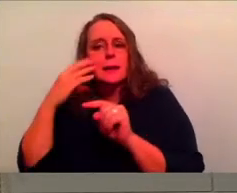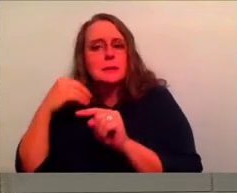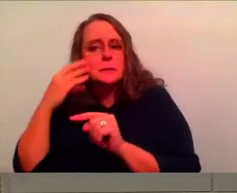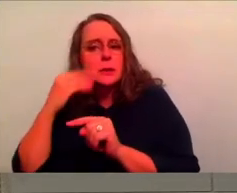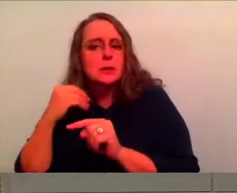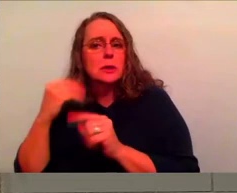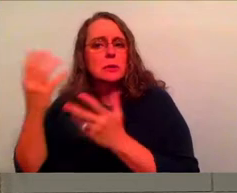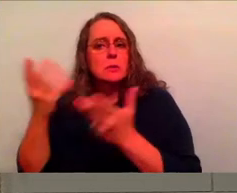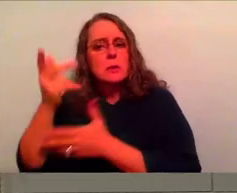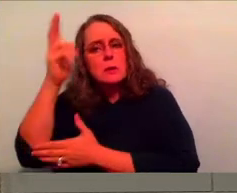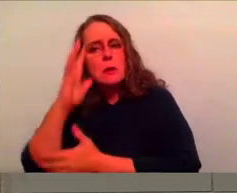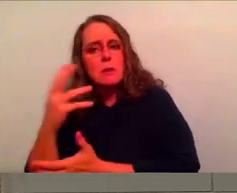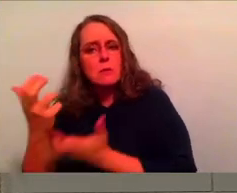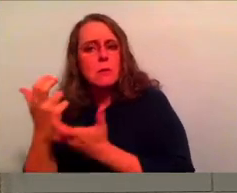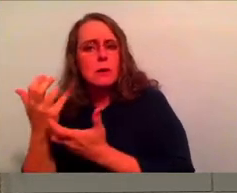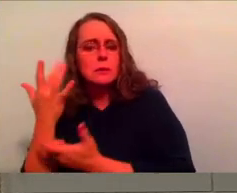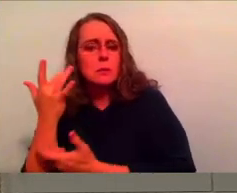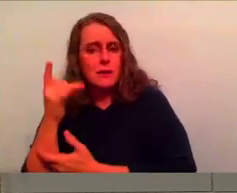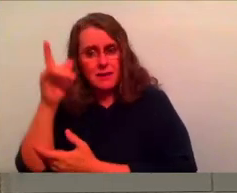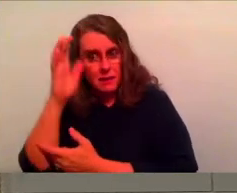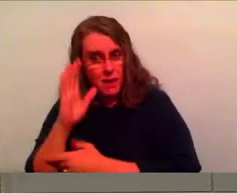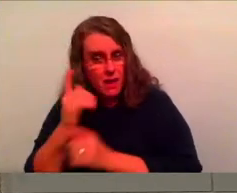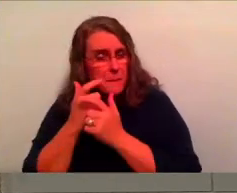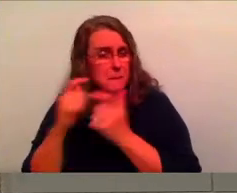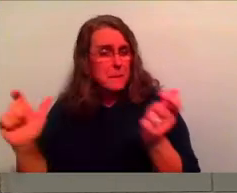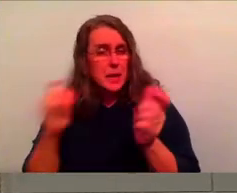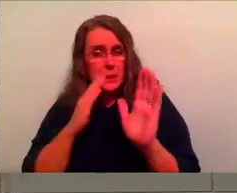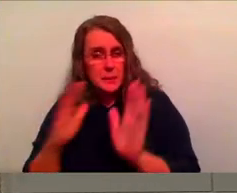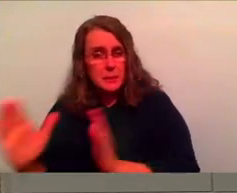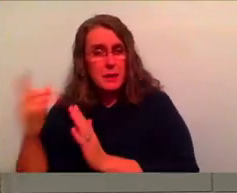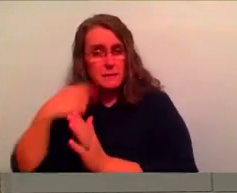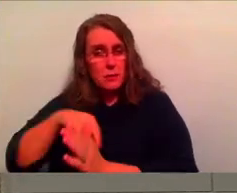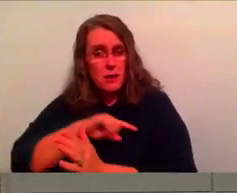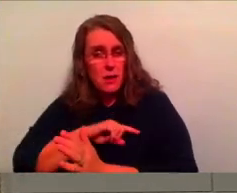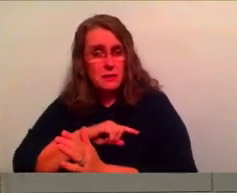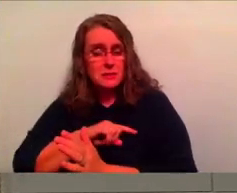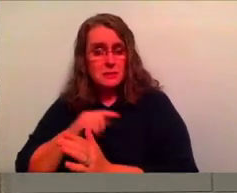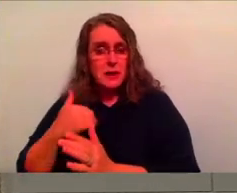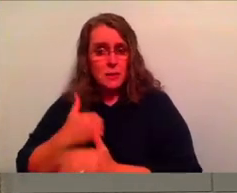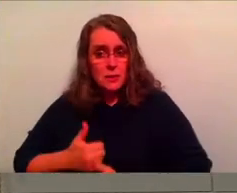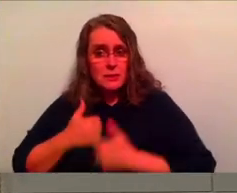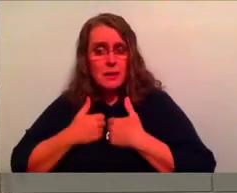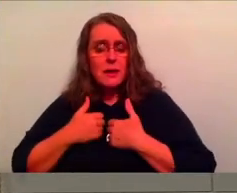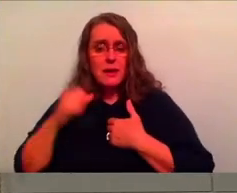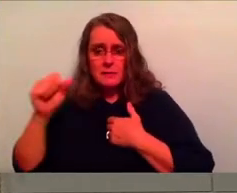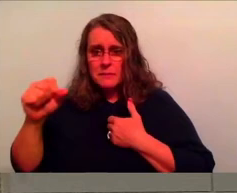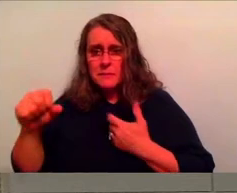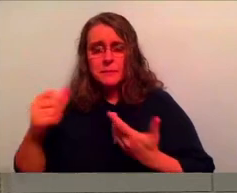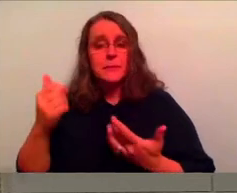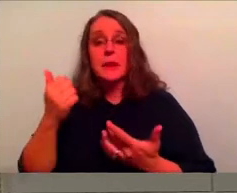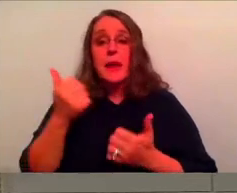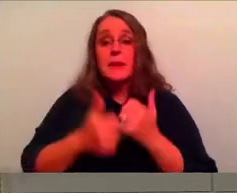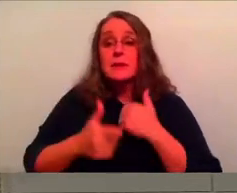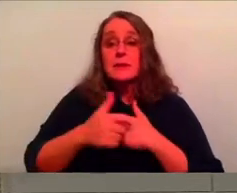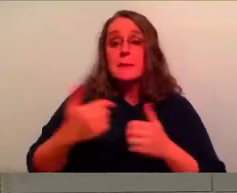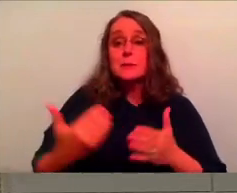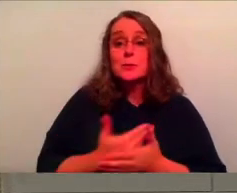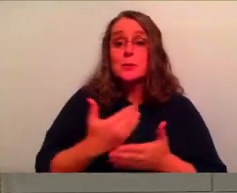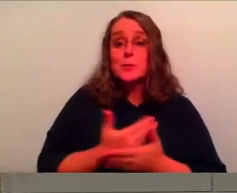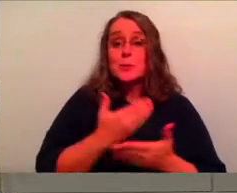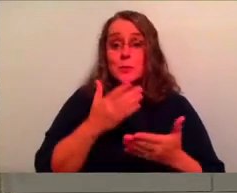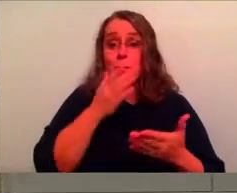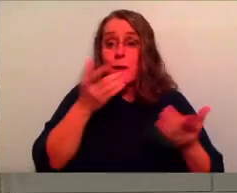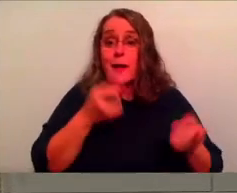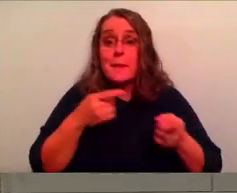wants for us because God does have big plans for us in our lives. God wants to. Every single year we jumped to newness and God does have plans.